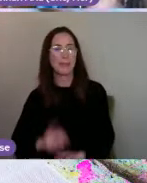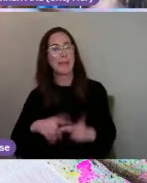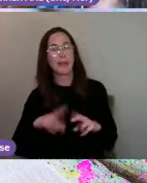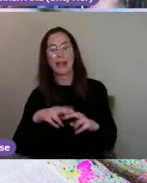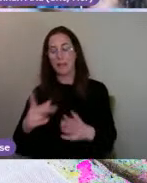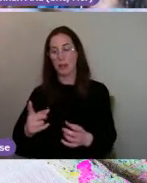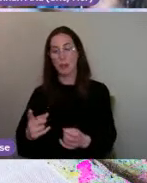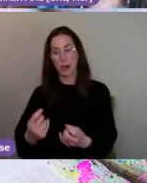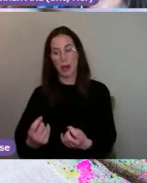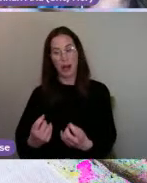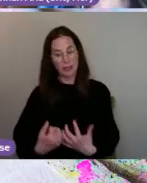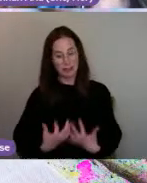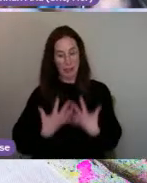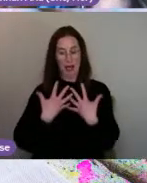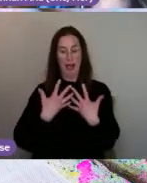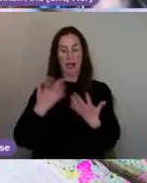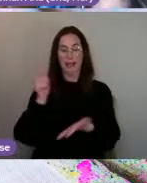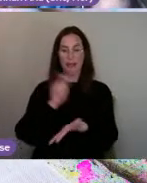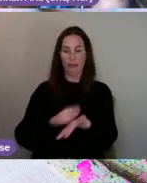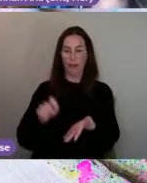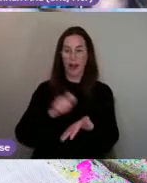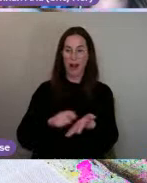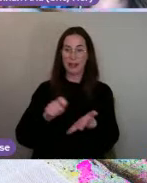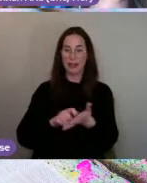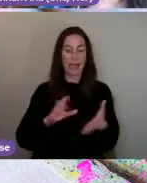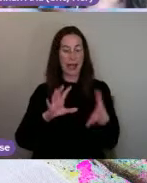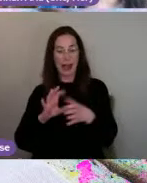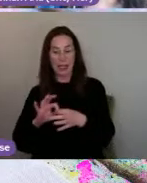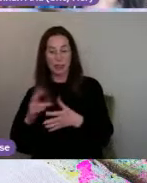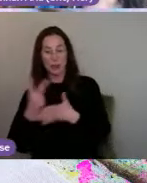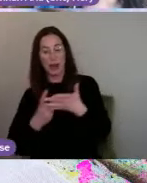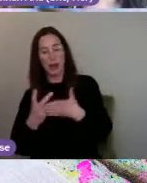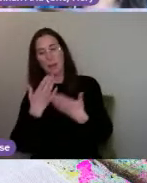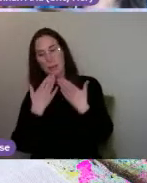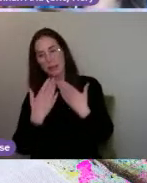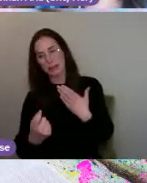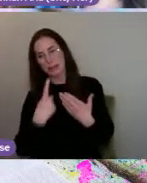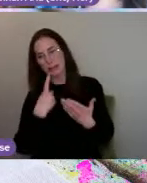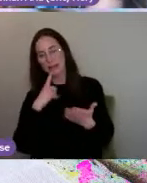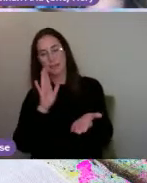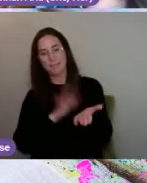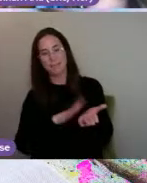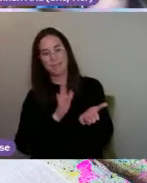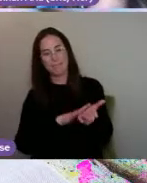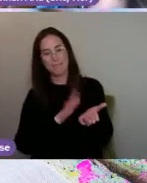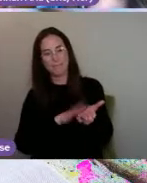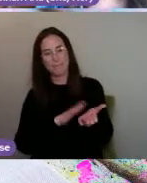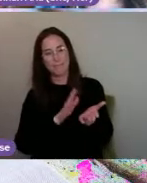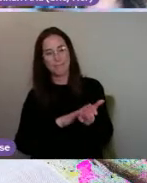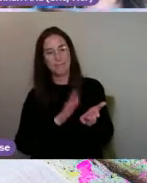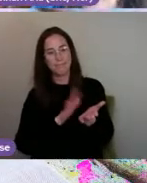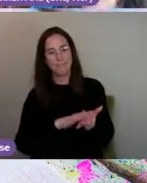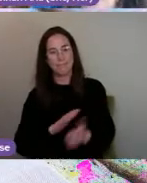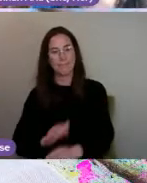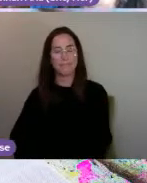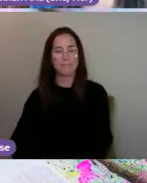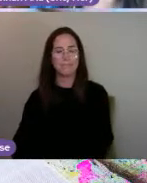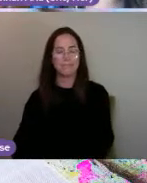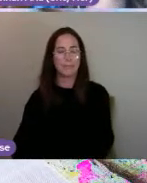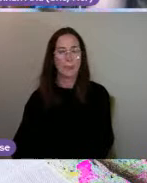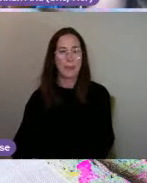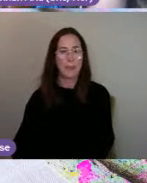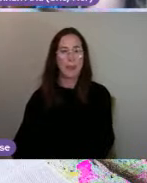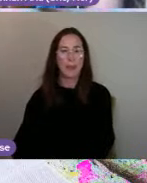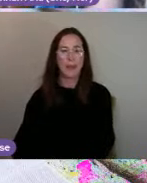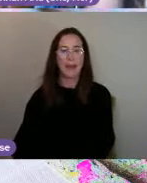written work to accompany your art, we would also love to see that too. Great work. And now, your, I